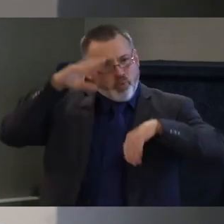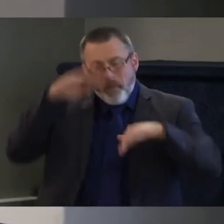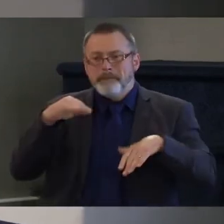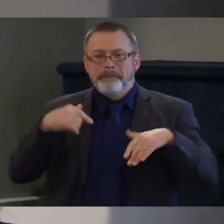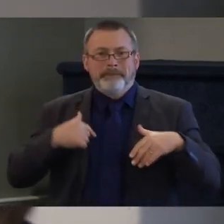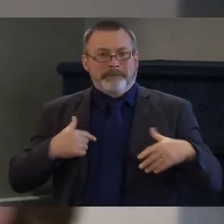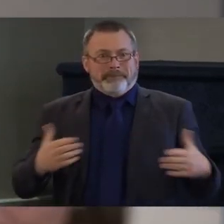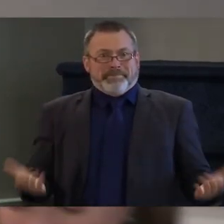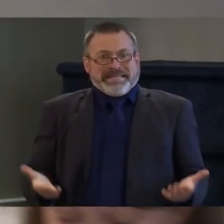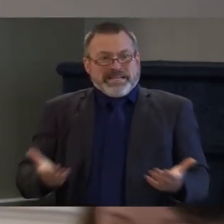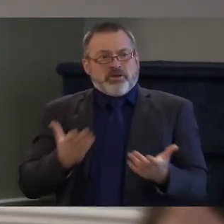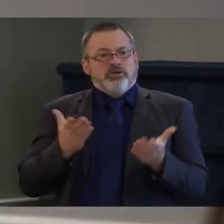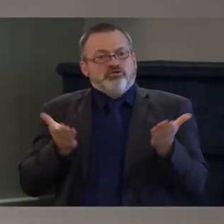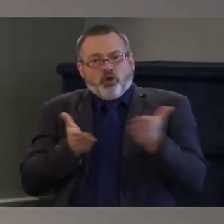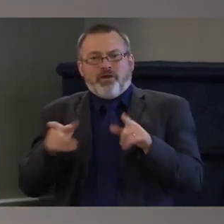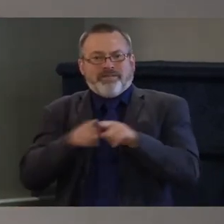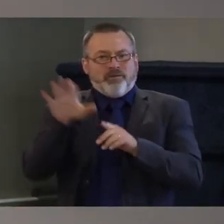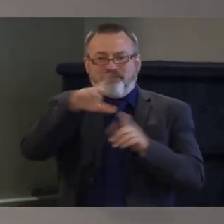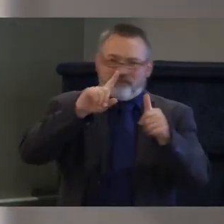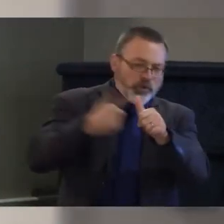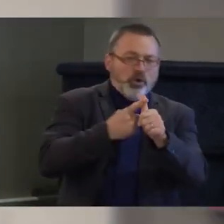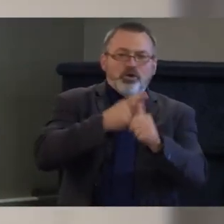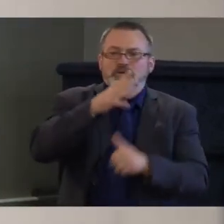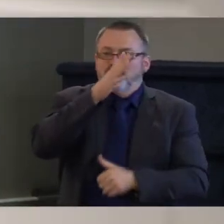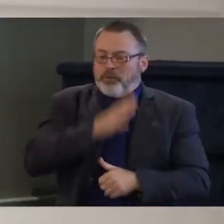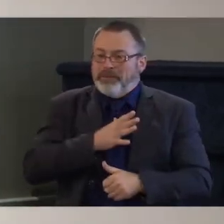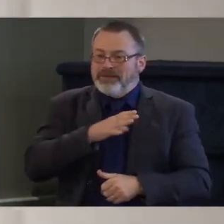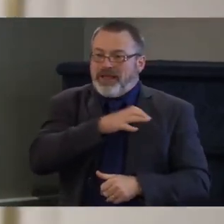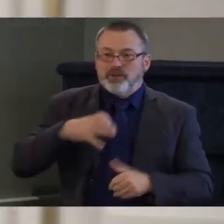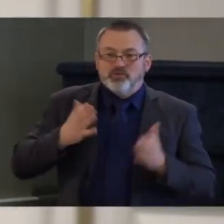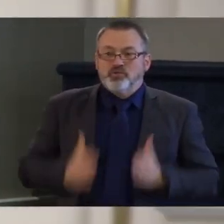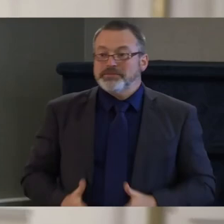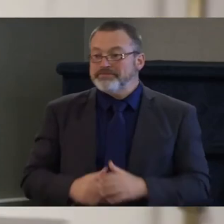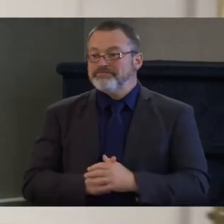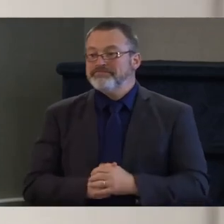your candidates for congress